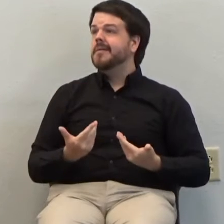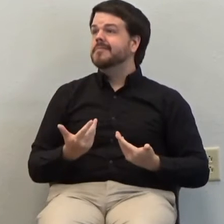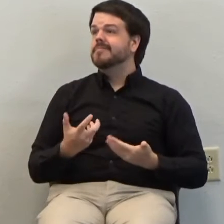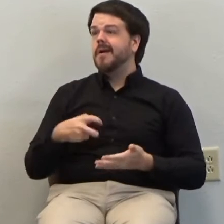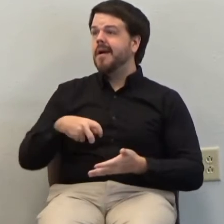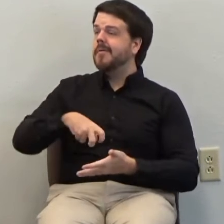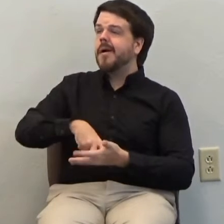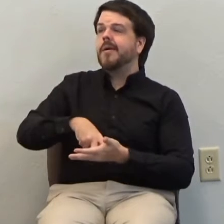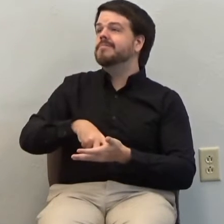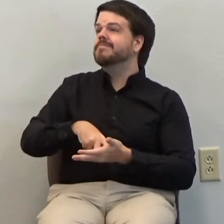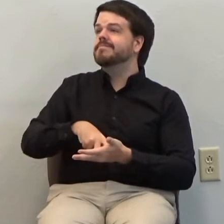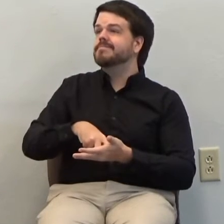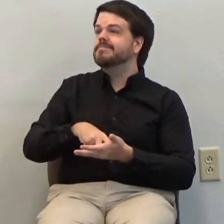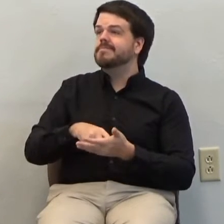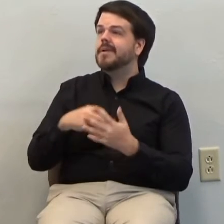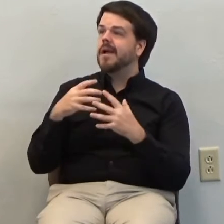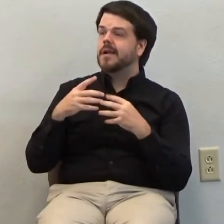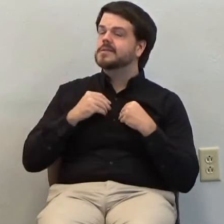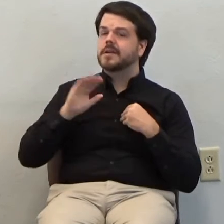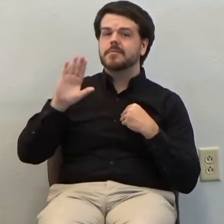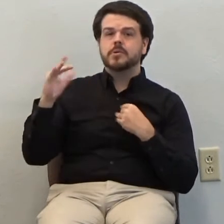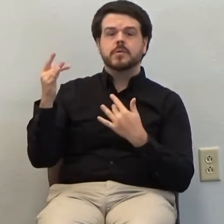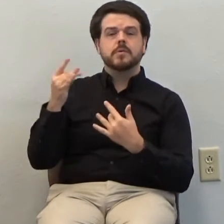and I gladly accept your kindness.